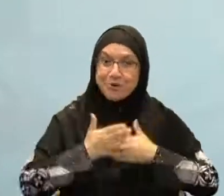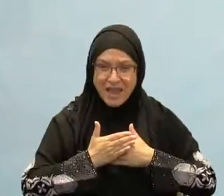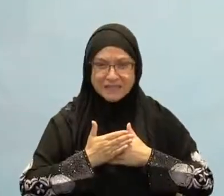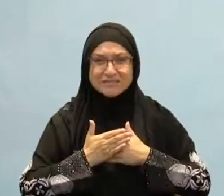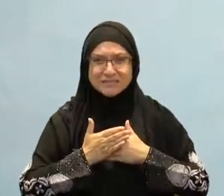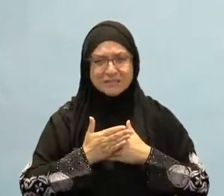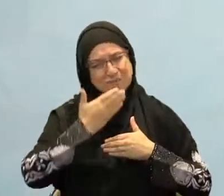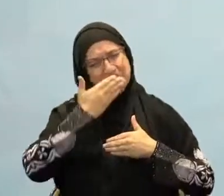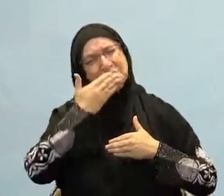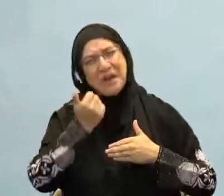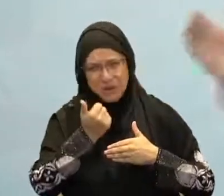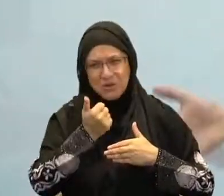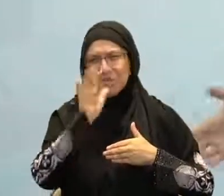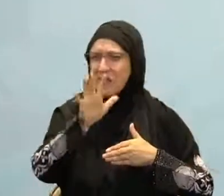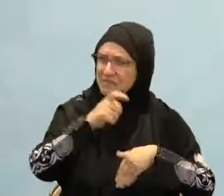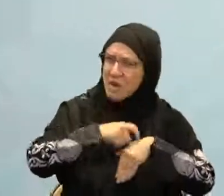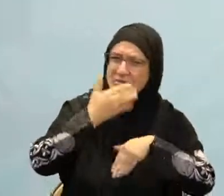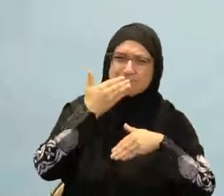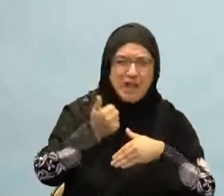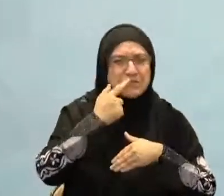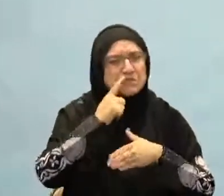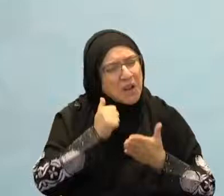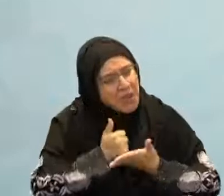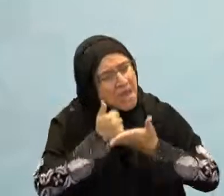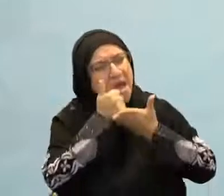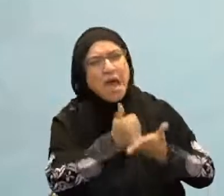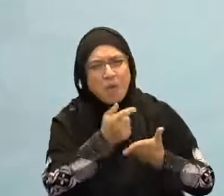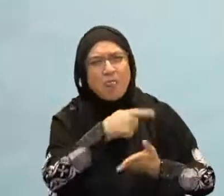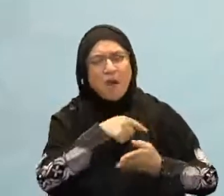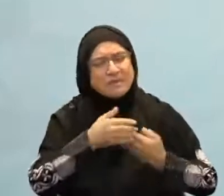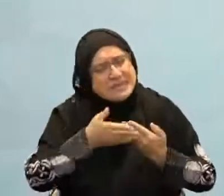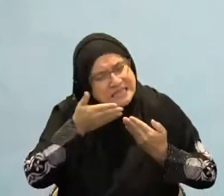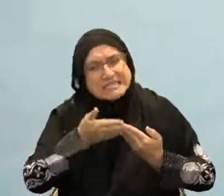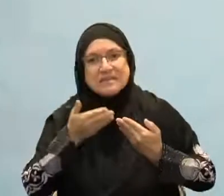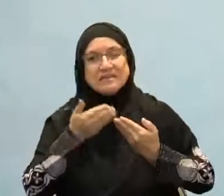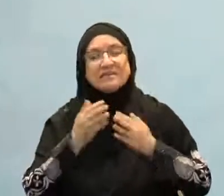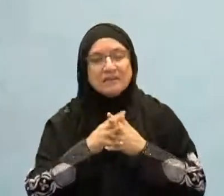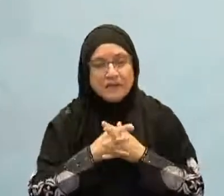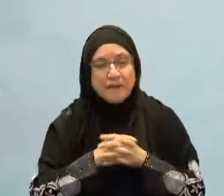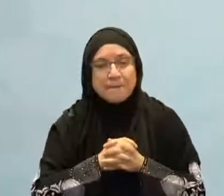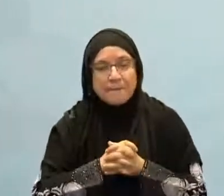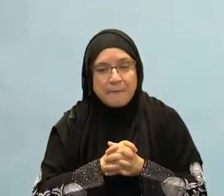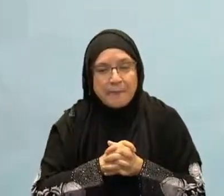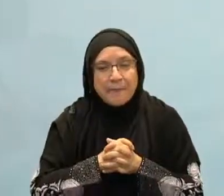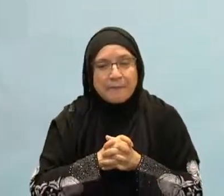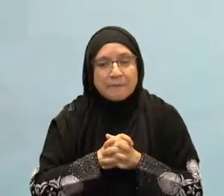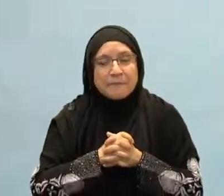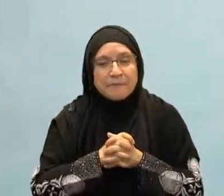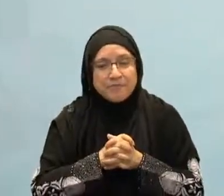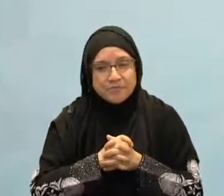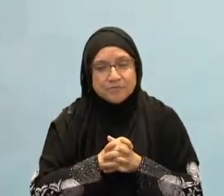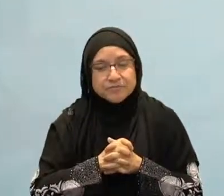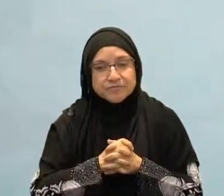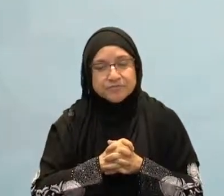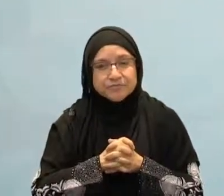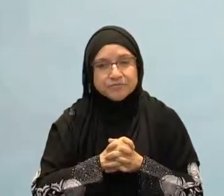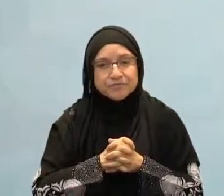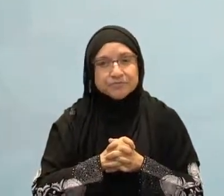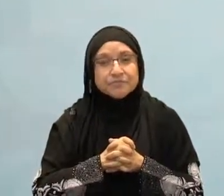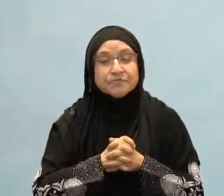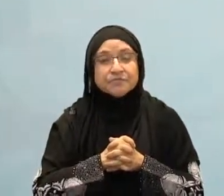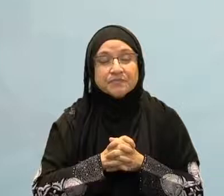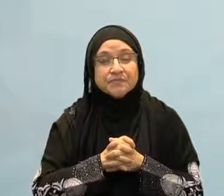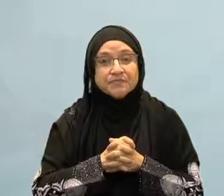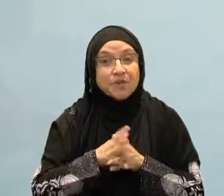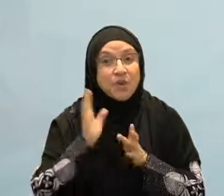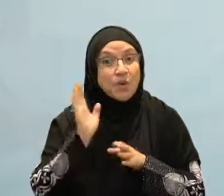good, right? When you hear about the physical benefits and things of that sort as well. Basically, these studies confirming what you already have been acting upon